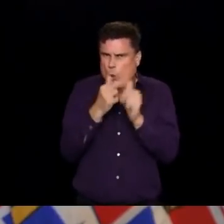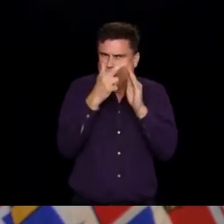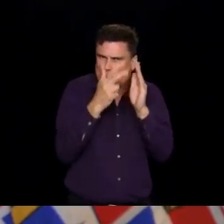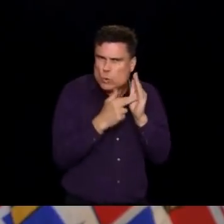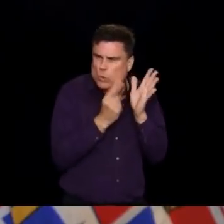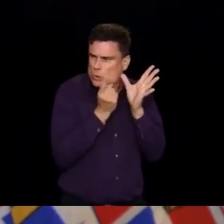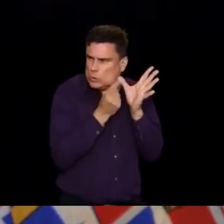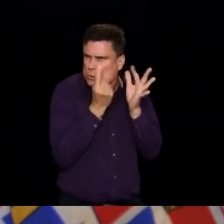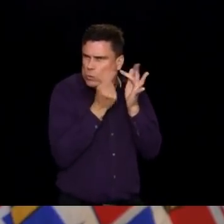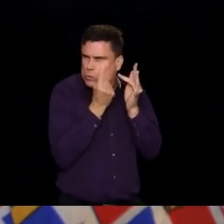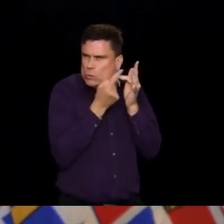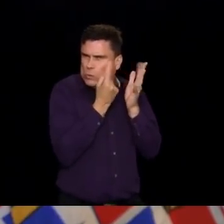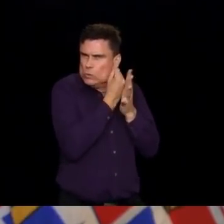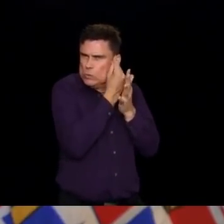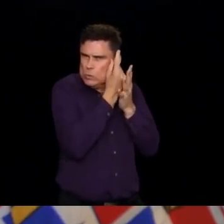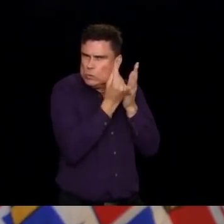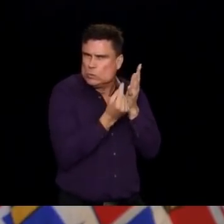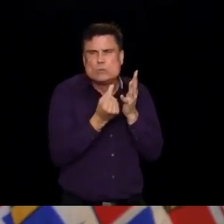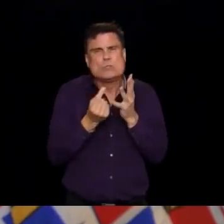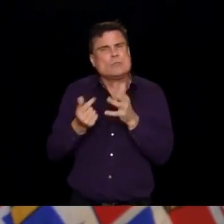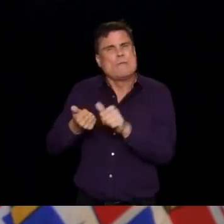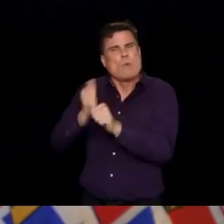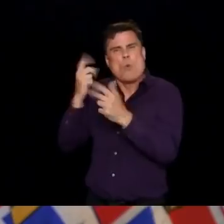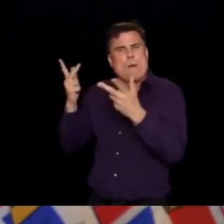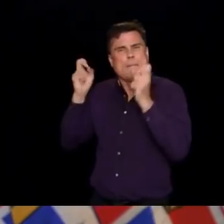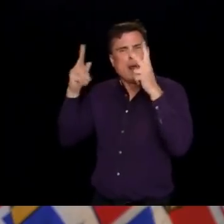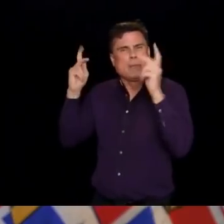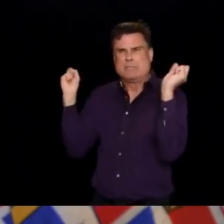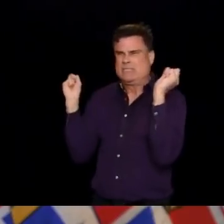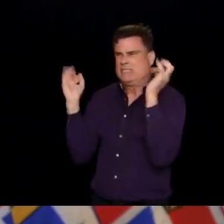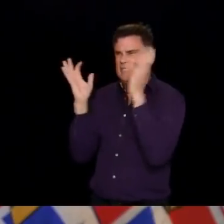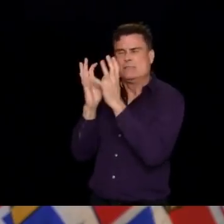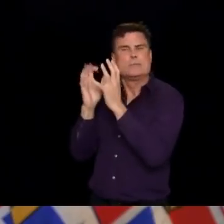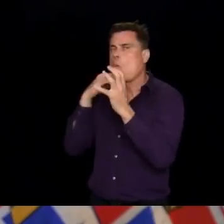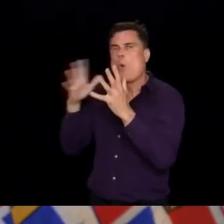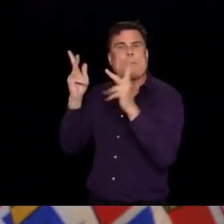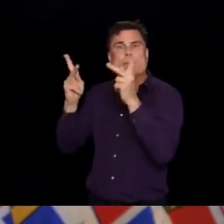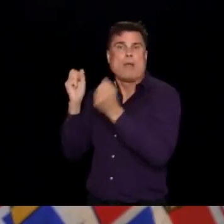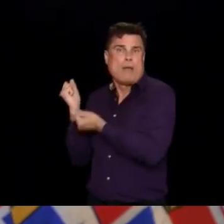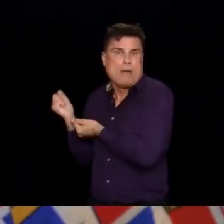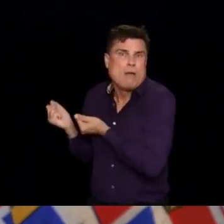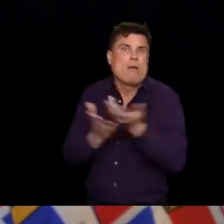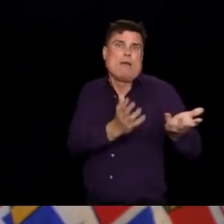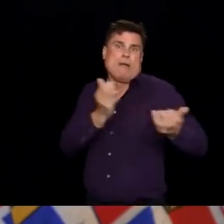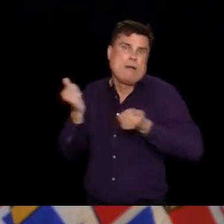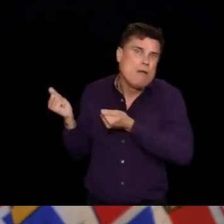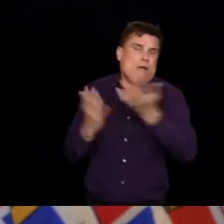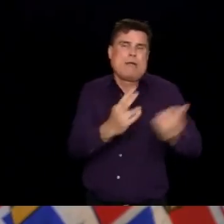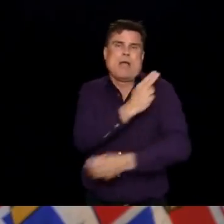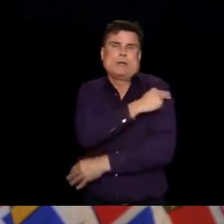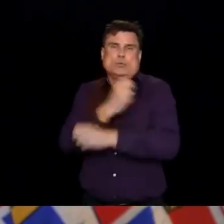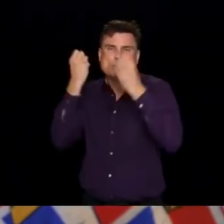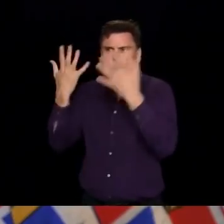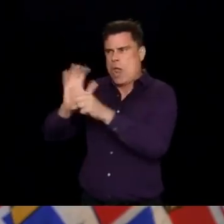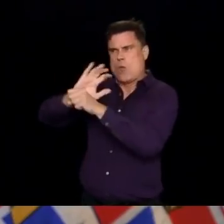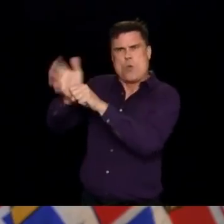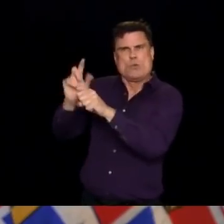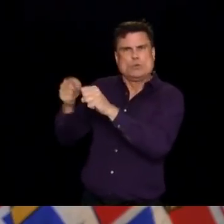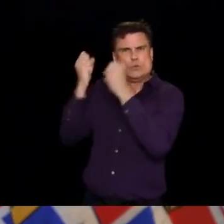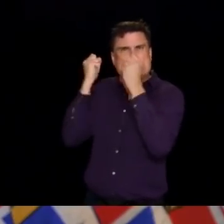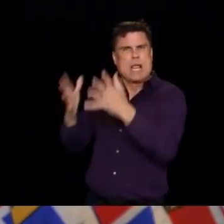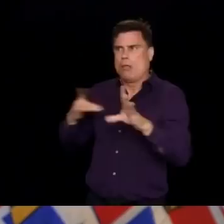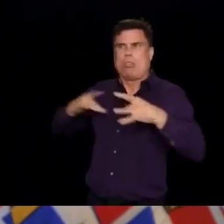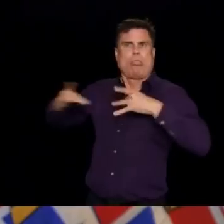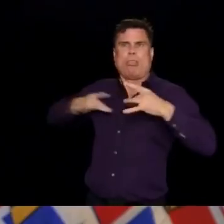burden of virus in the healthcare system means that any mistake that you make in putting on or taking off your PPE,